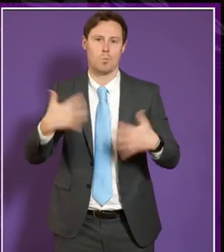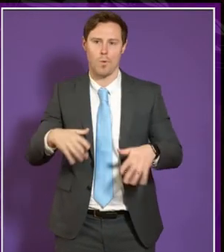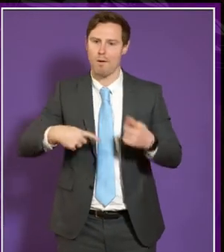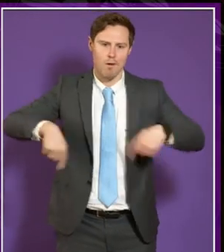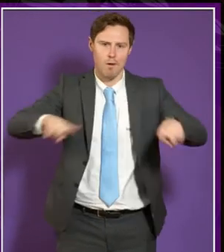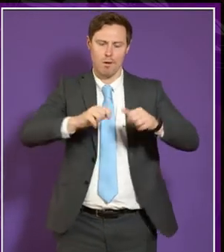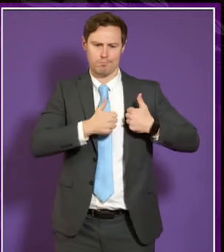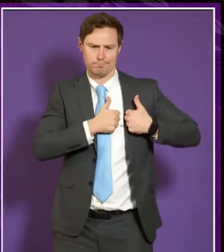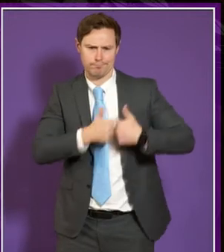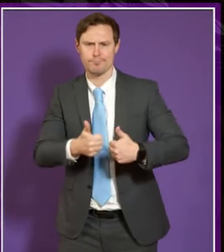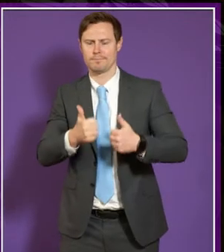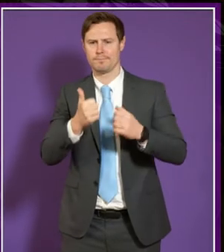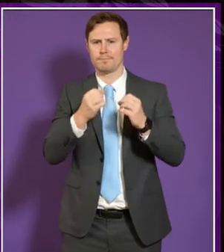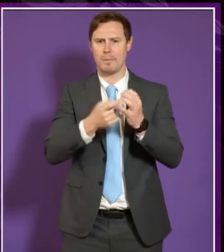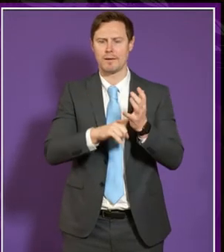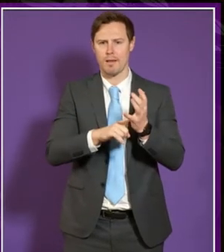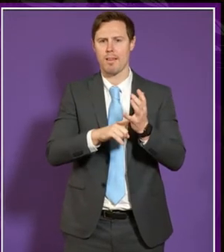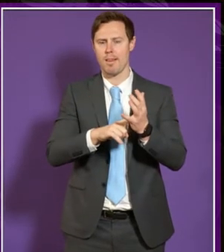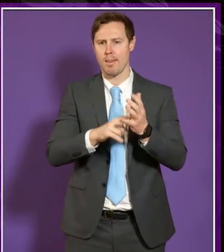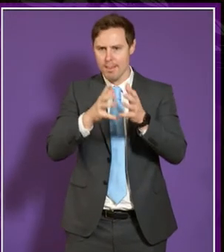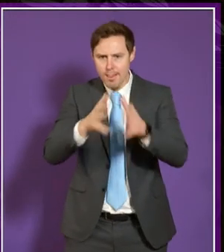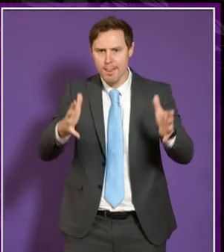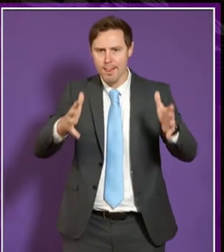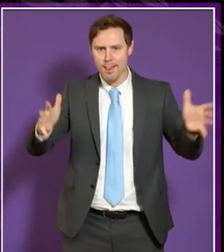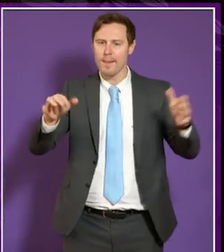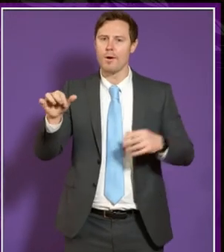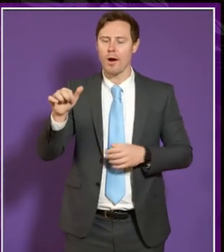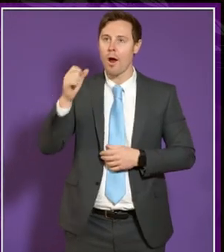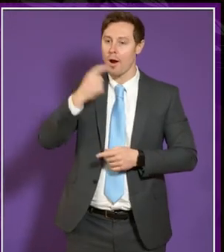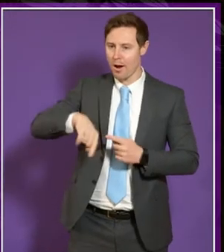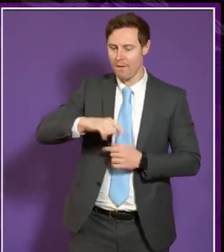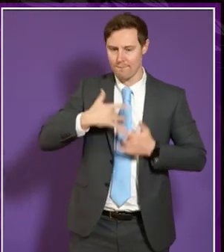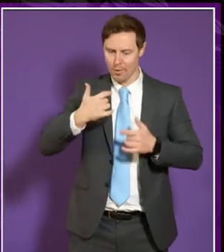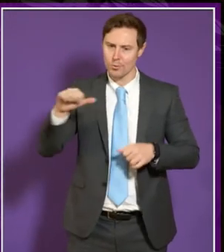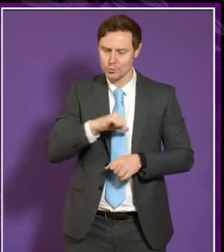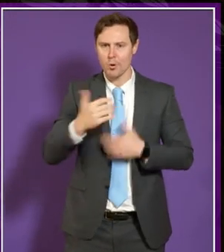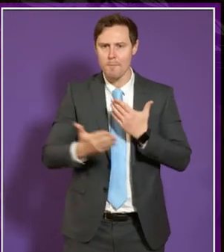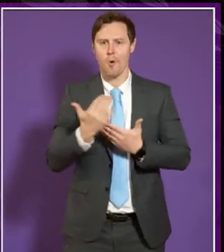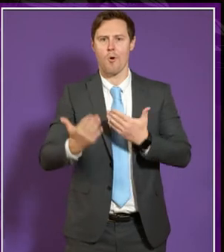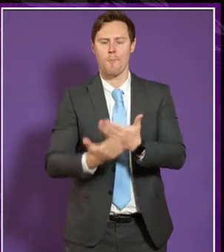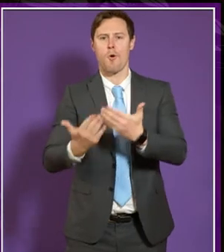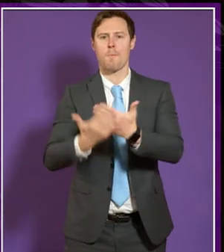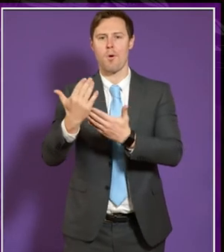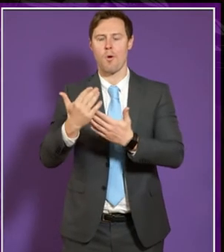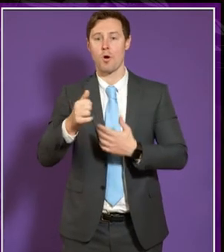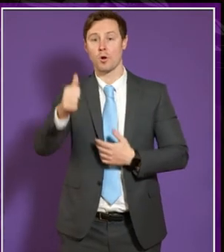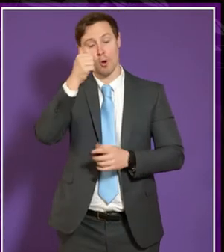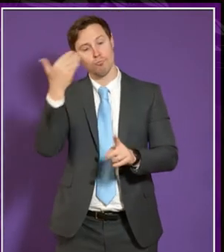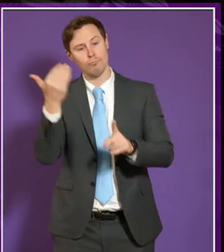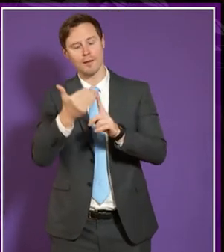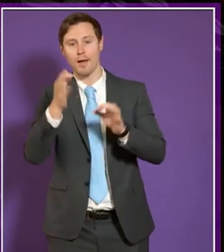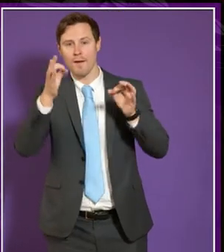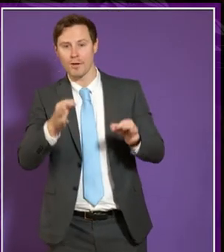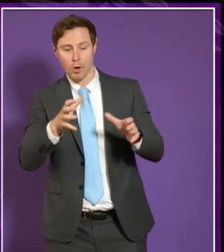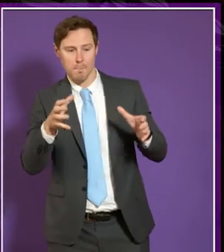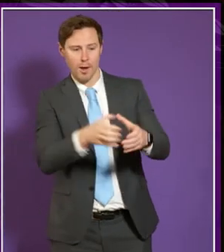goodwill around bsl and an understanding that we should be doing more it's important to recognize that it is an official minority language rather